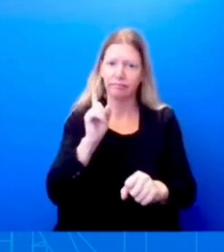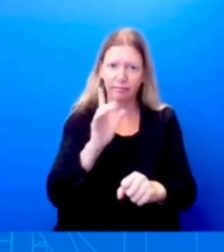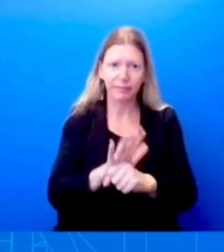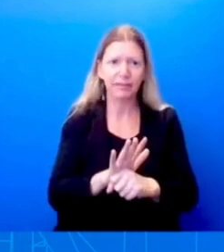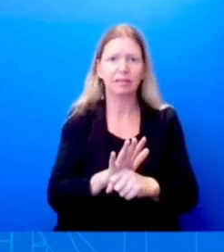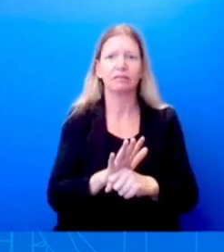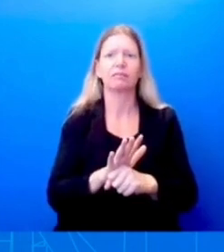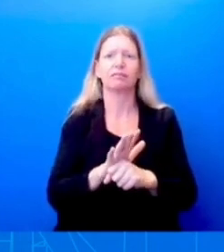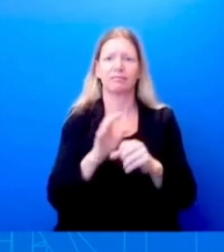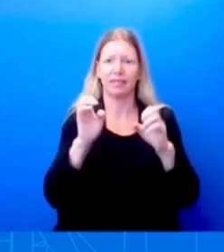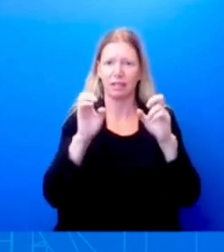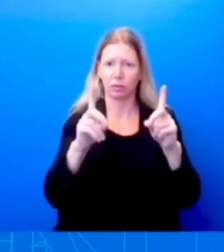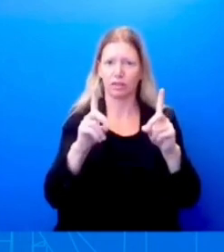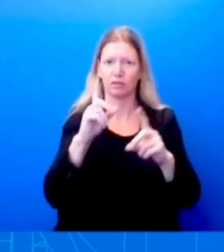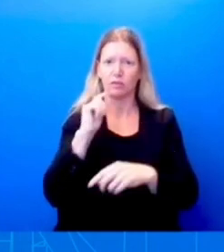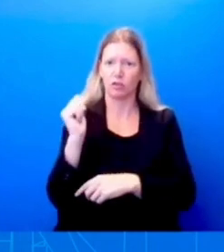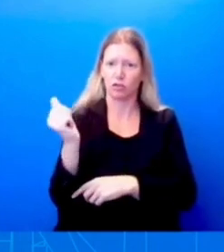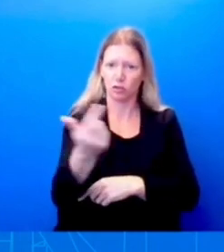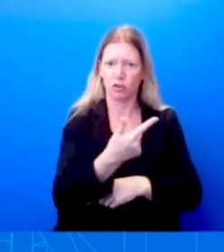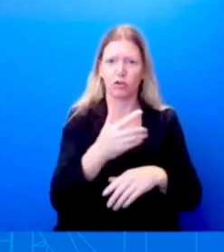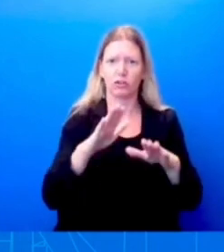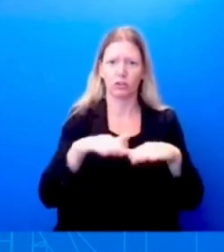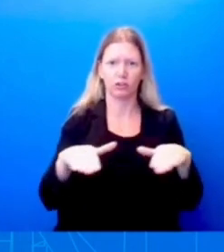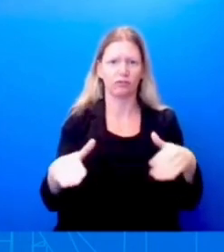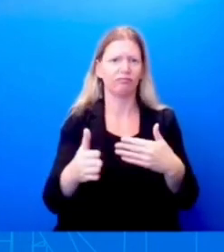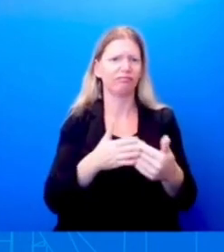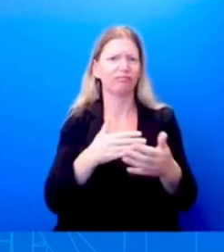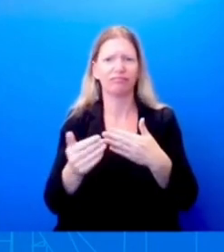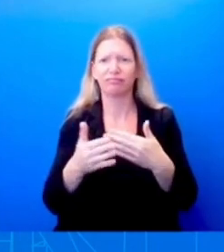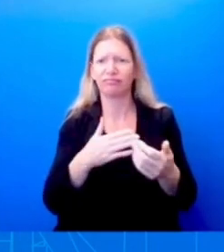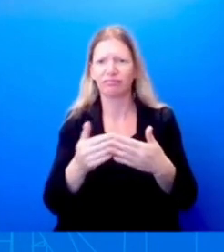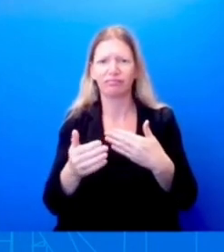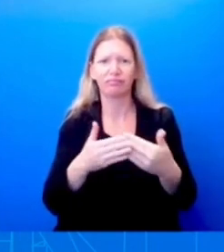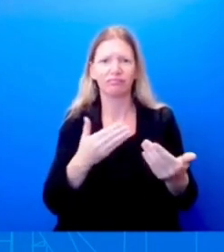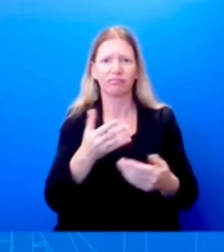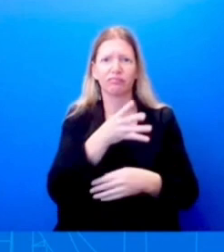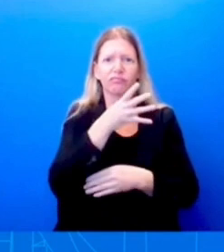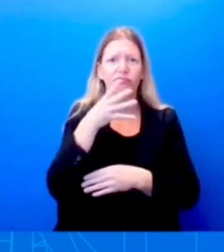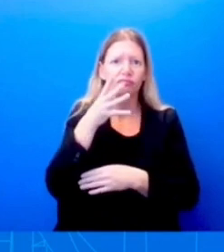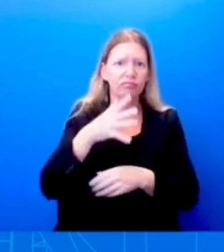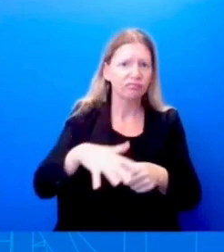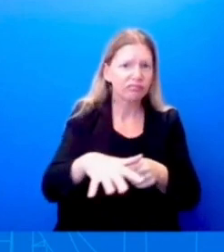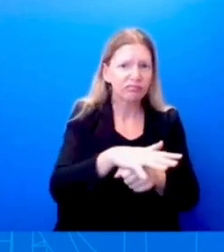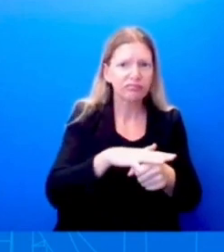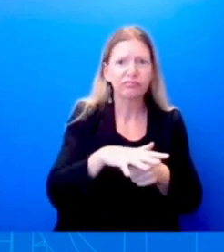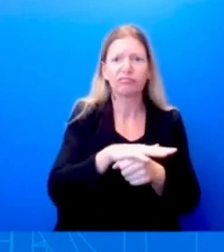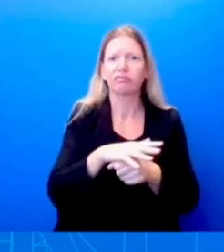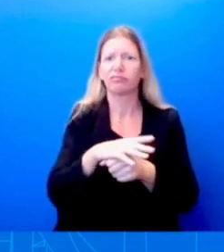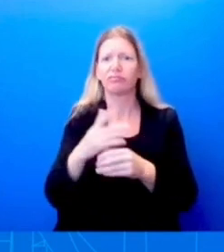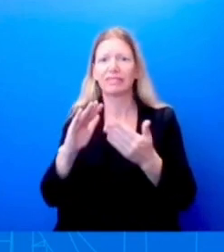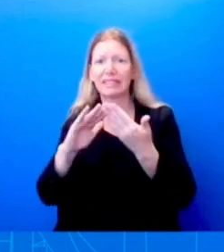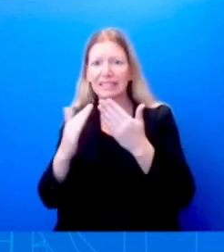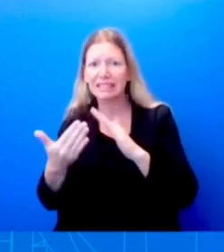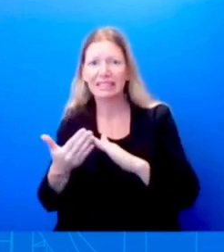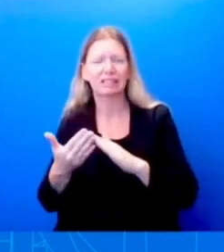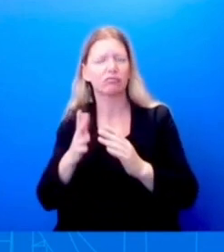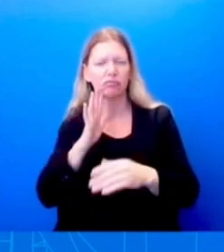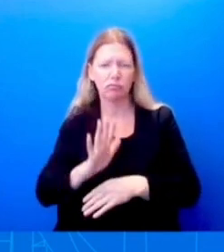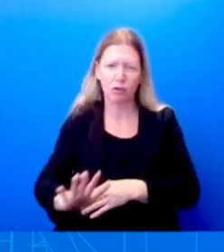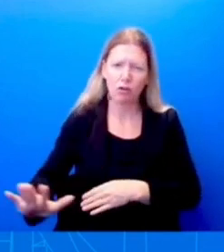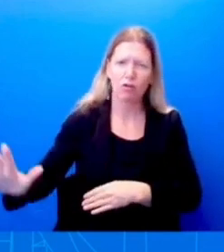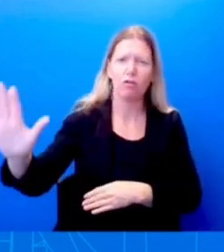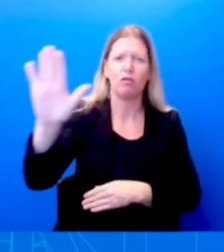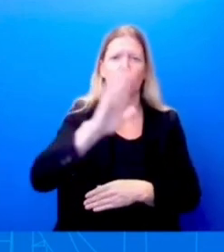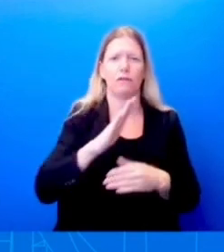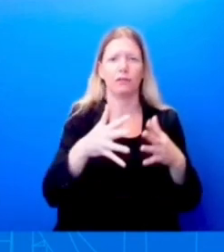all of our children, regardless if you're in rural America, urban America, all across the communities, is a priority and